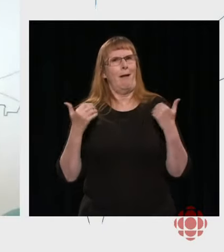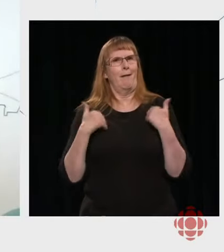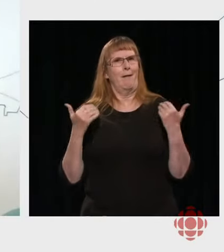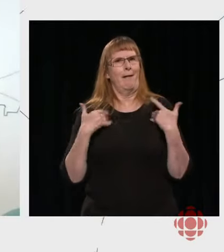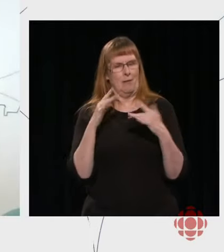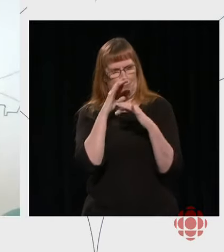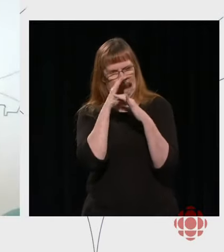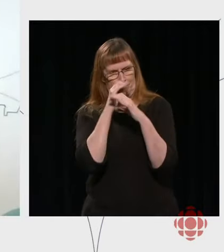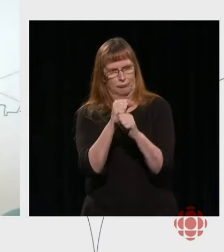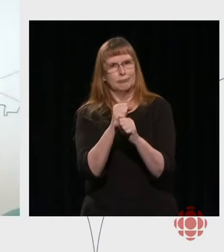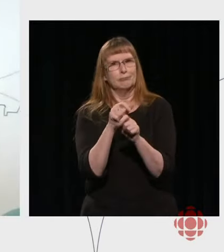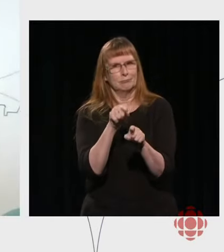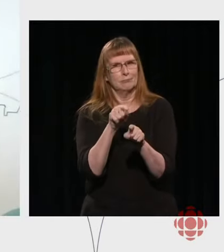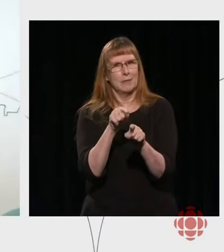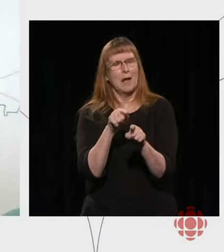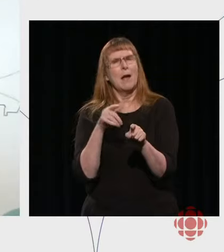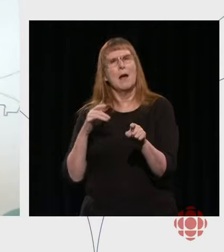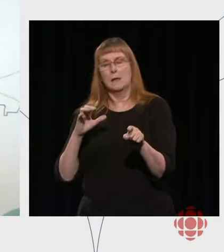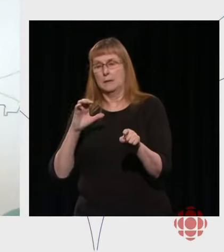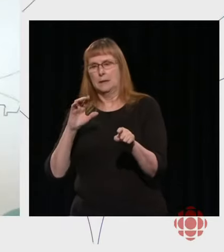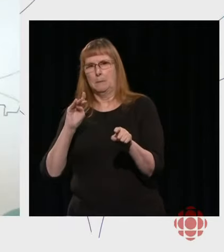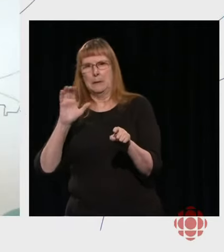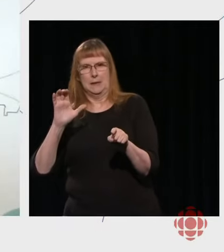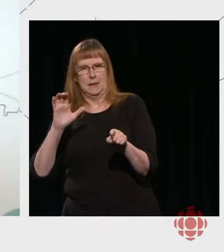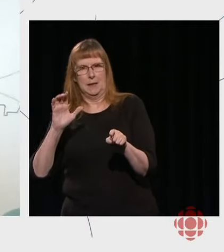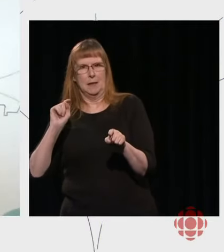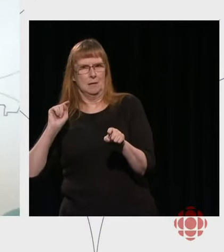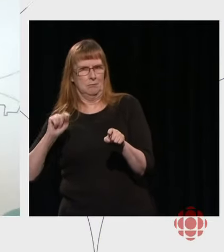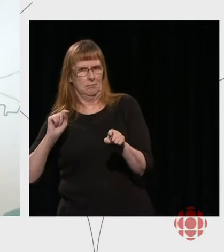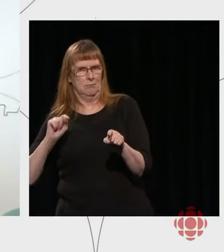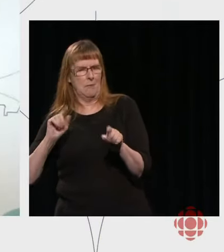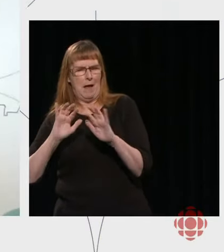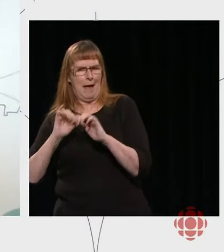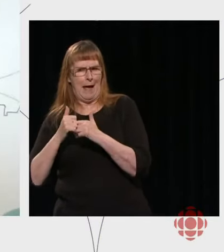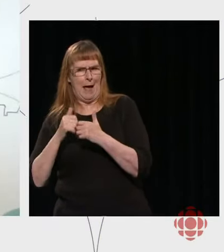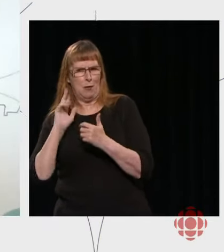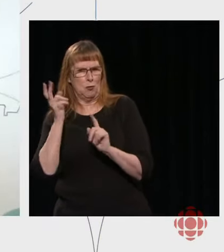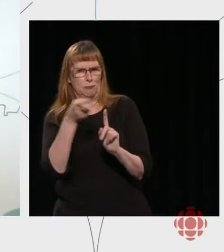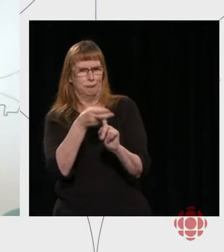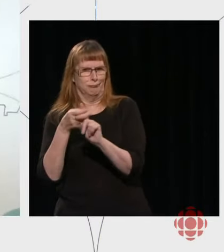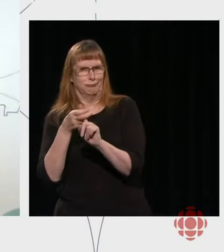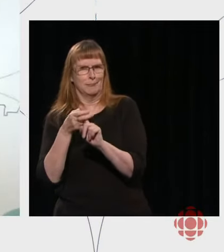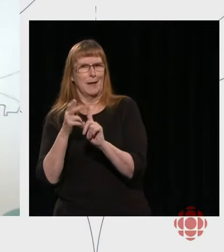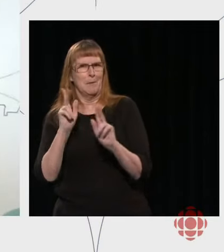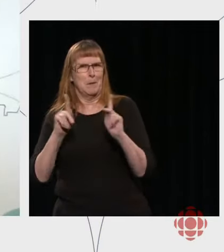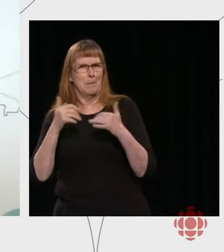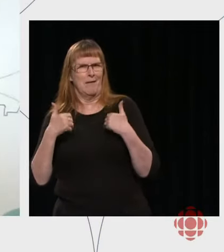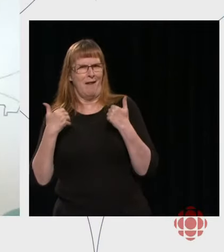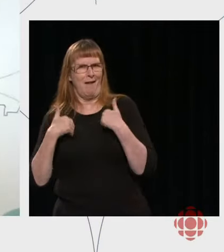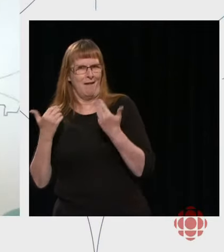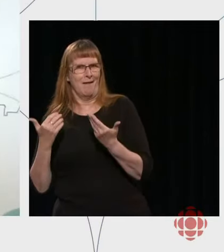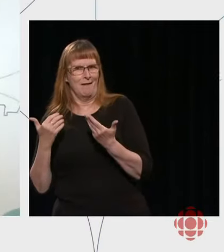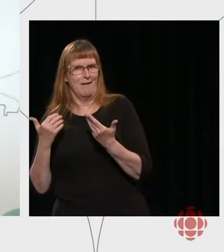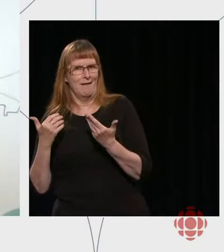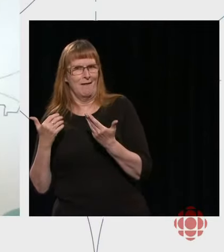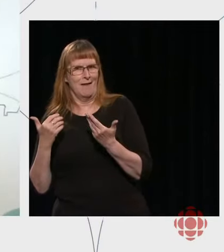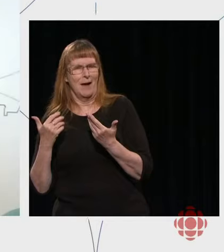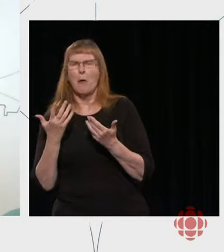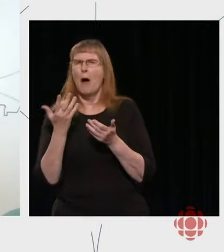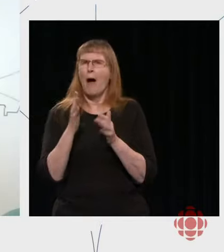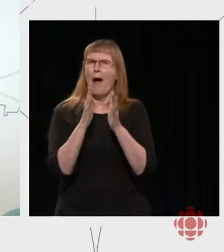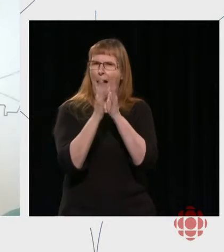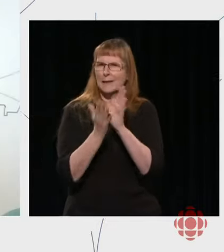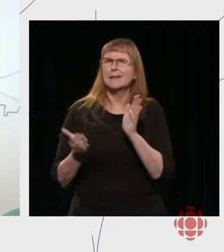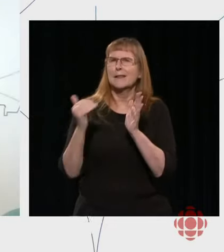people consume their content? And I'll ask the question in English as well. ...that gives access to video content such as Netflix, for example, or